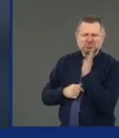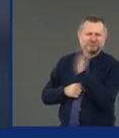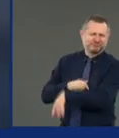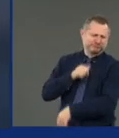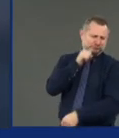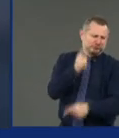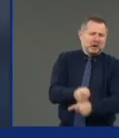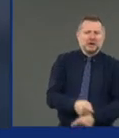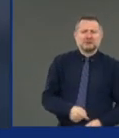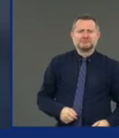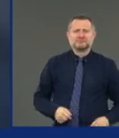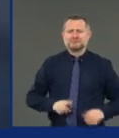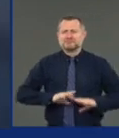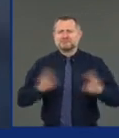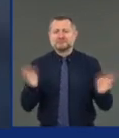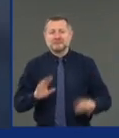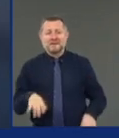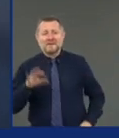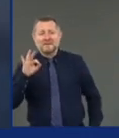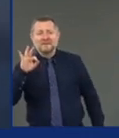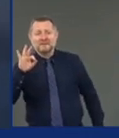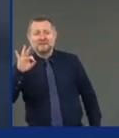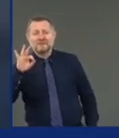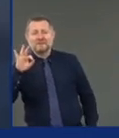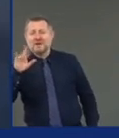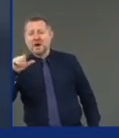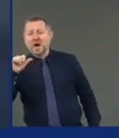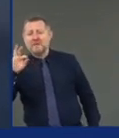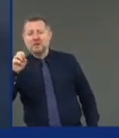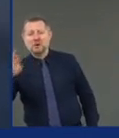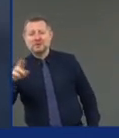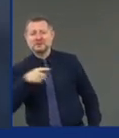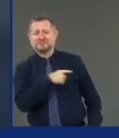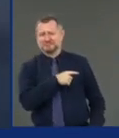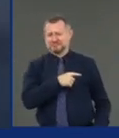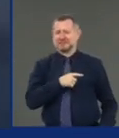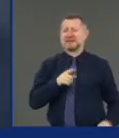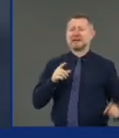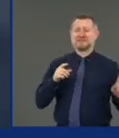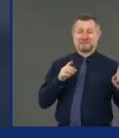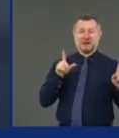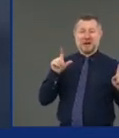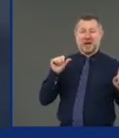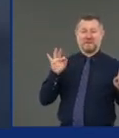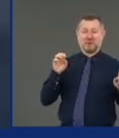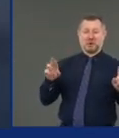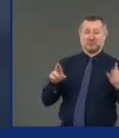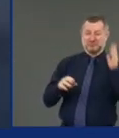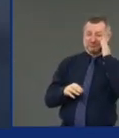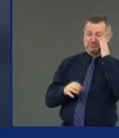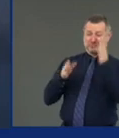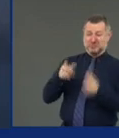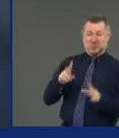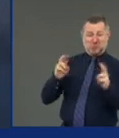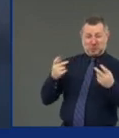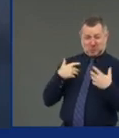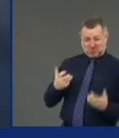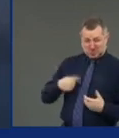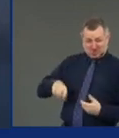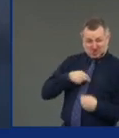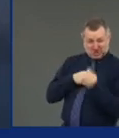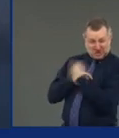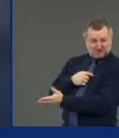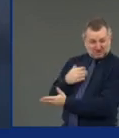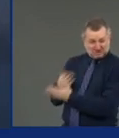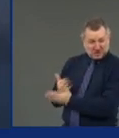On Fox TV, Laugher, you want us to give our money to Cuomo in New